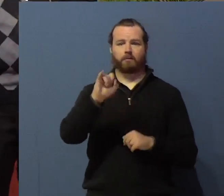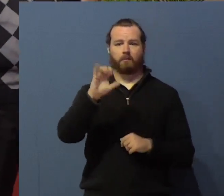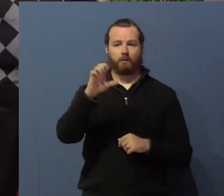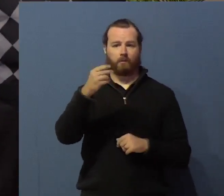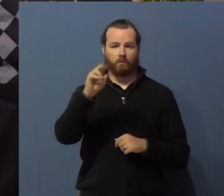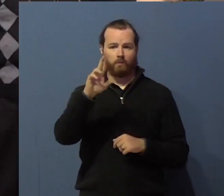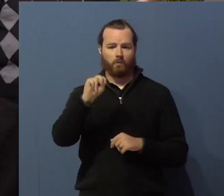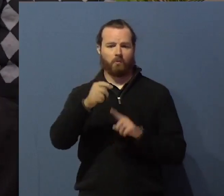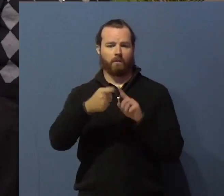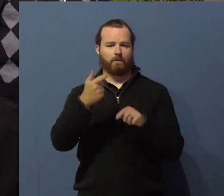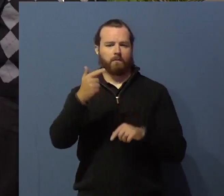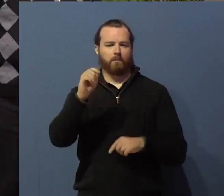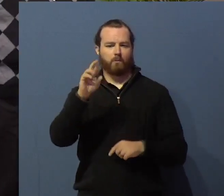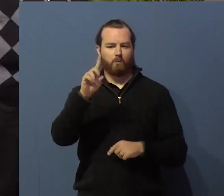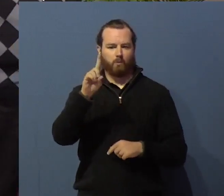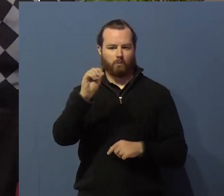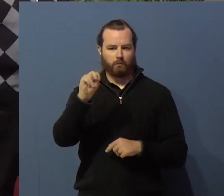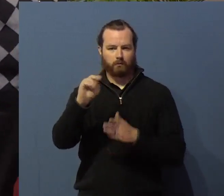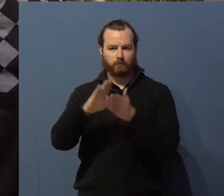stories of people with disabilities.